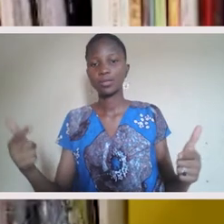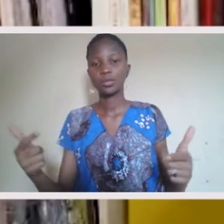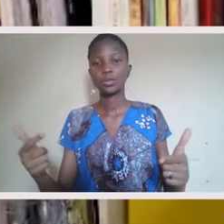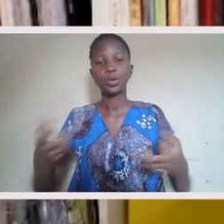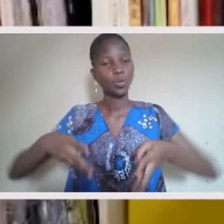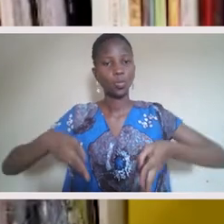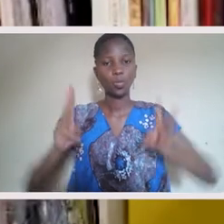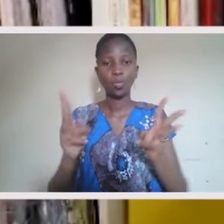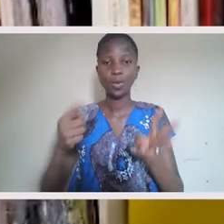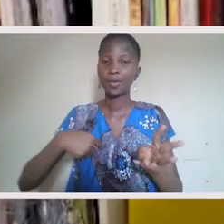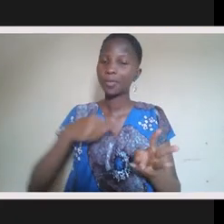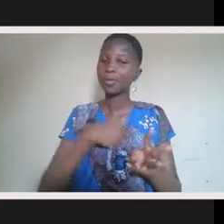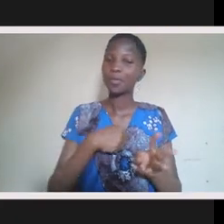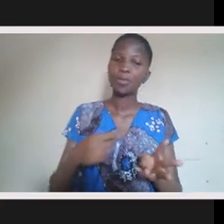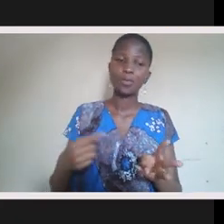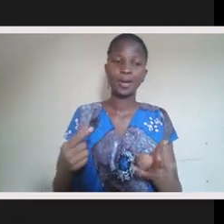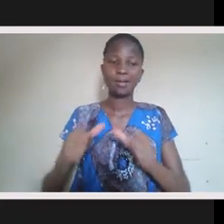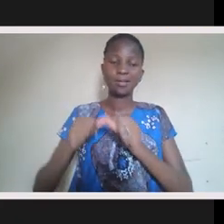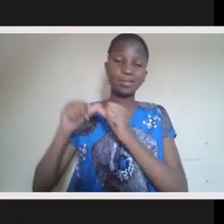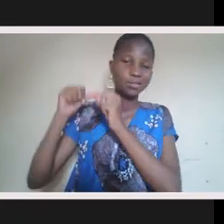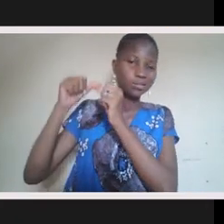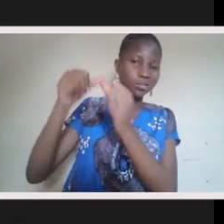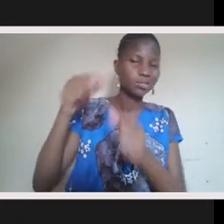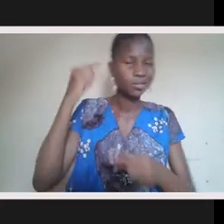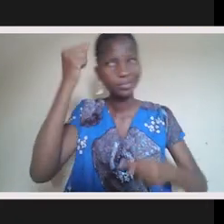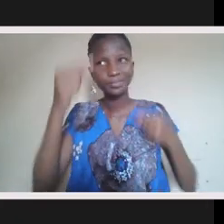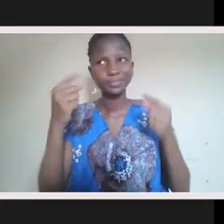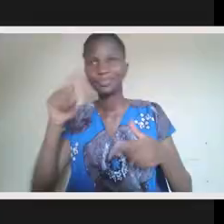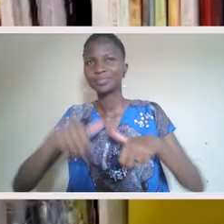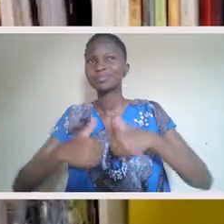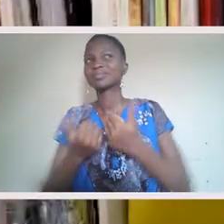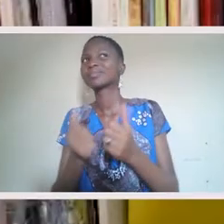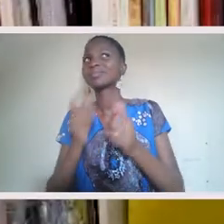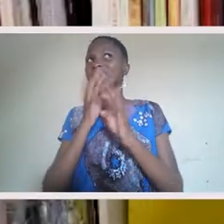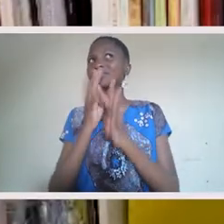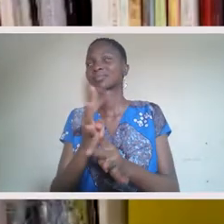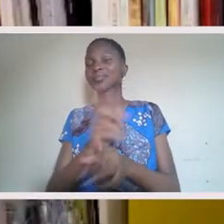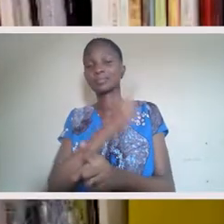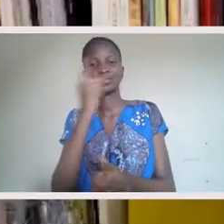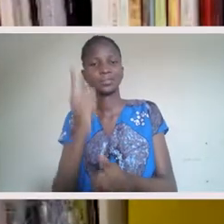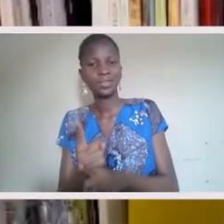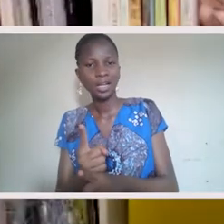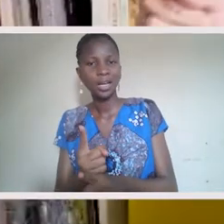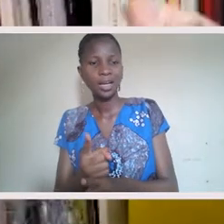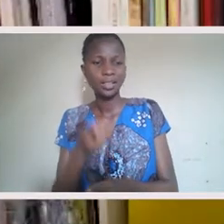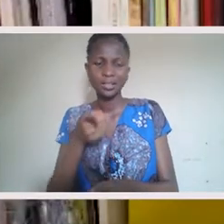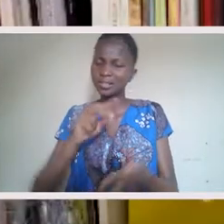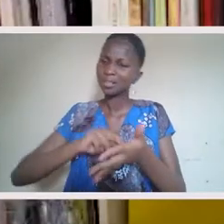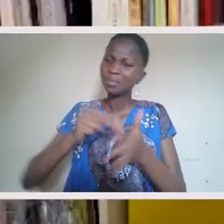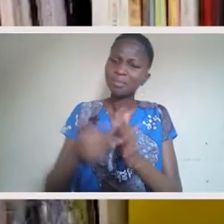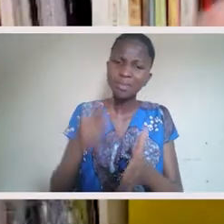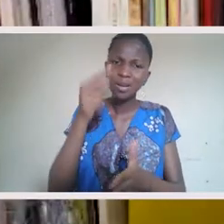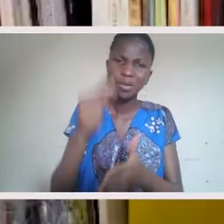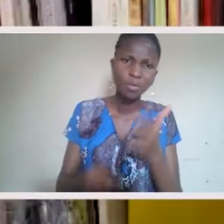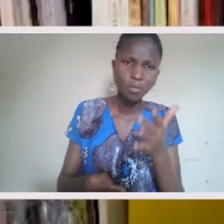massive island that we live on. And so the ways that we continue to perpetuate this idea of speaking correctly, well, what exactly does that mean?